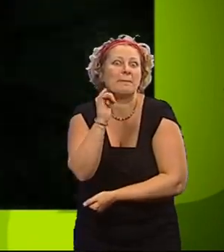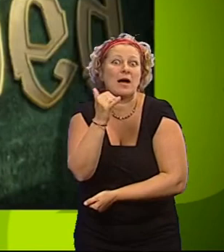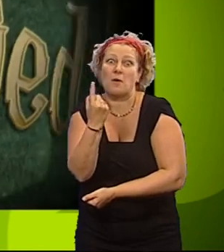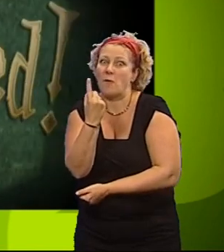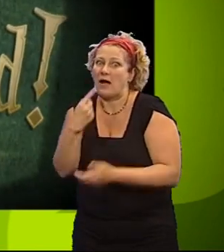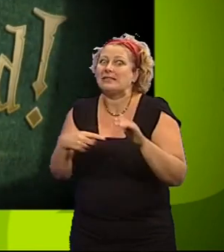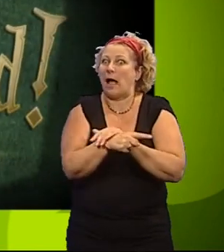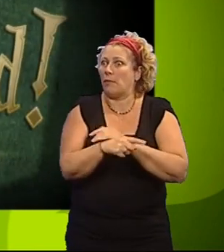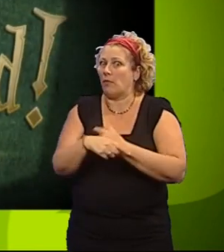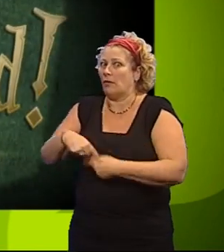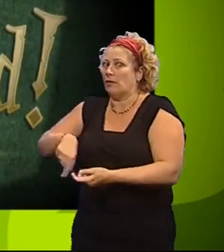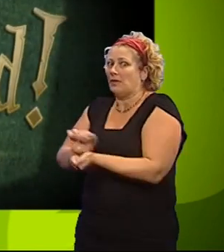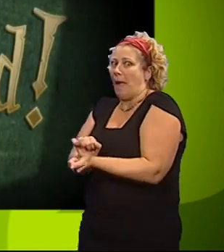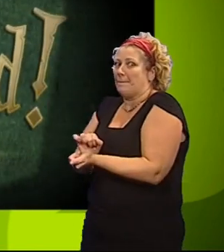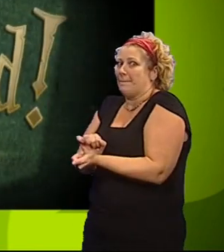You're trapped.